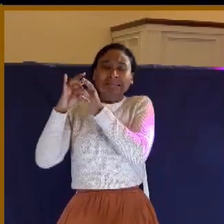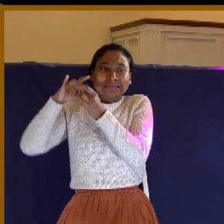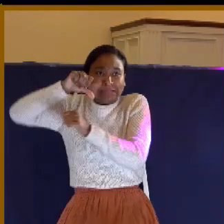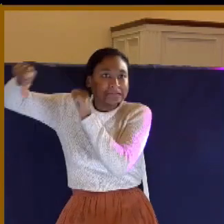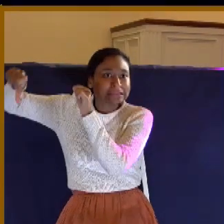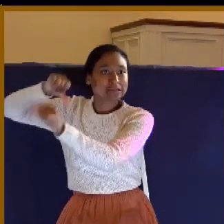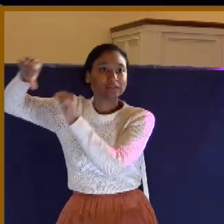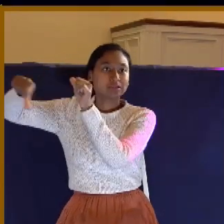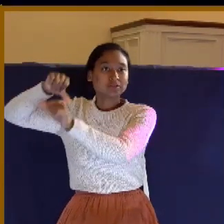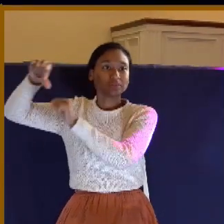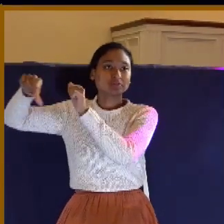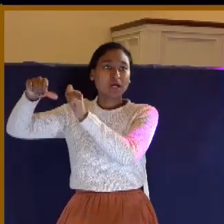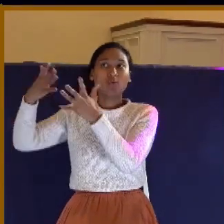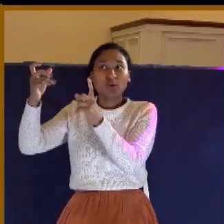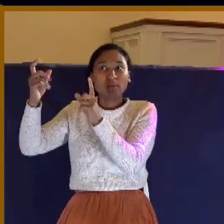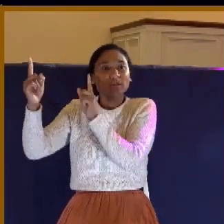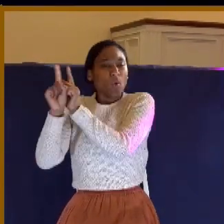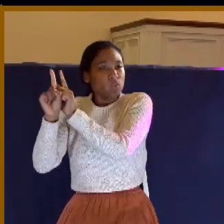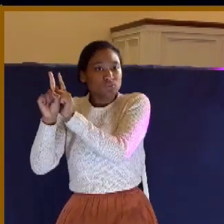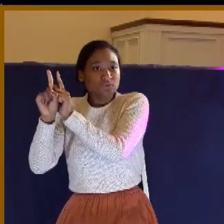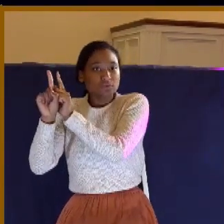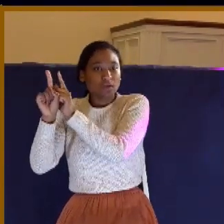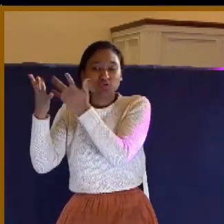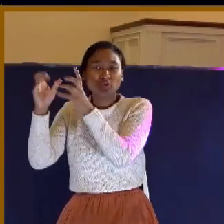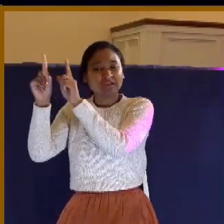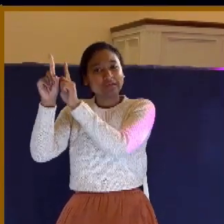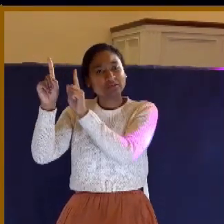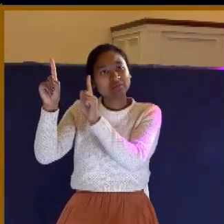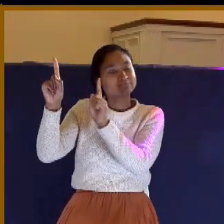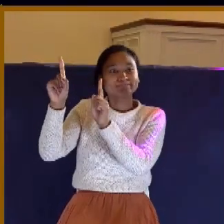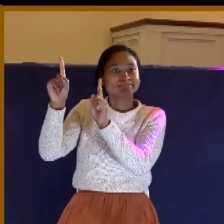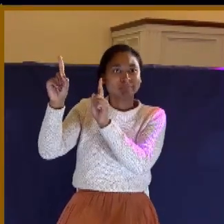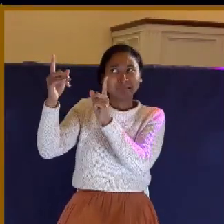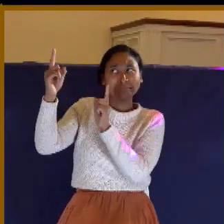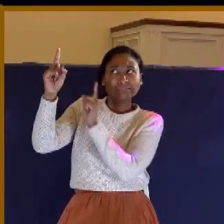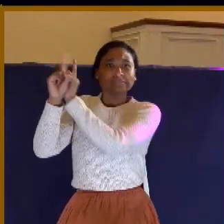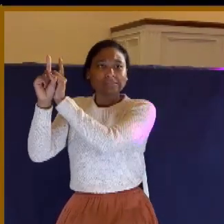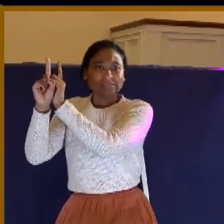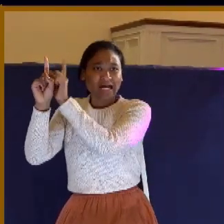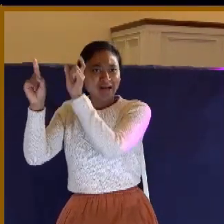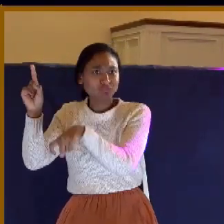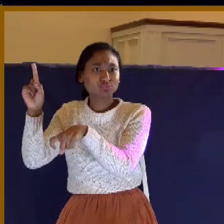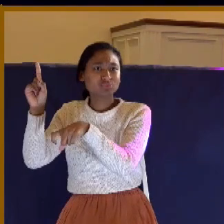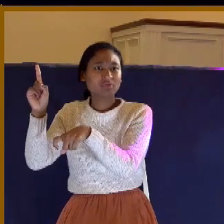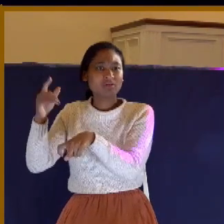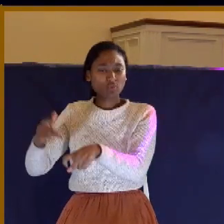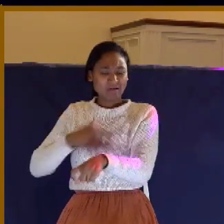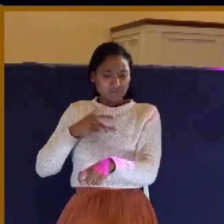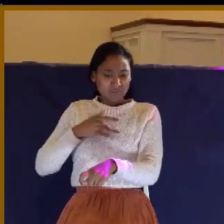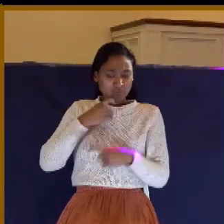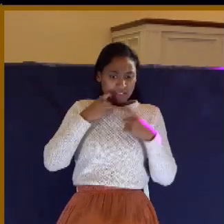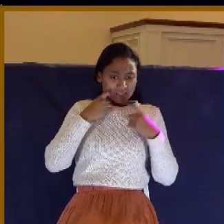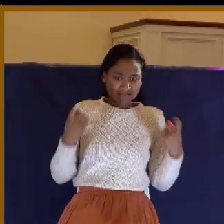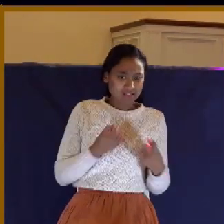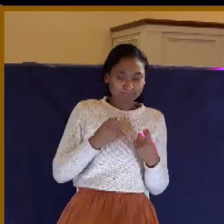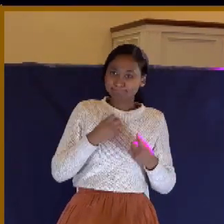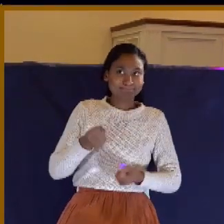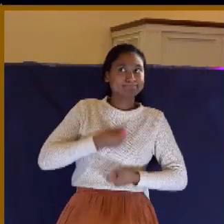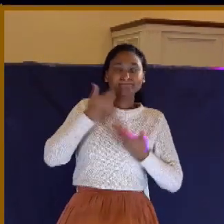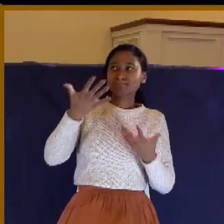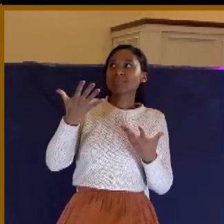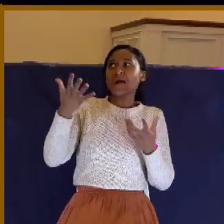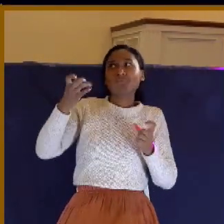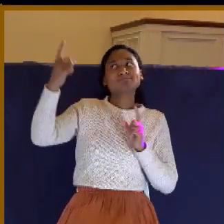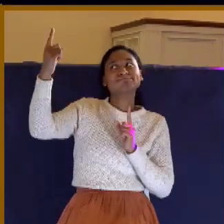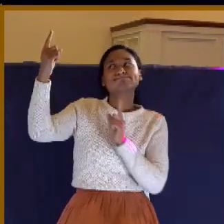It's a continual confession of sin. You're sensitive to sin in your life so that you